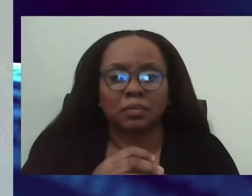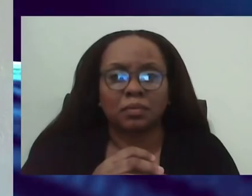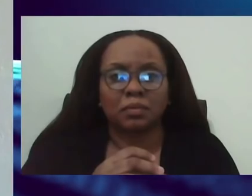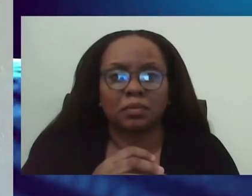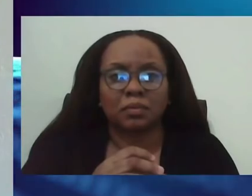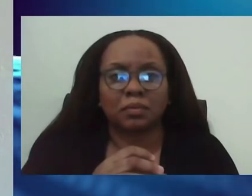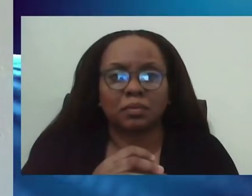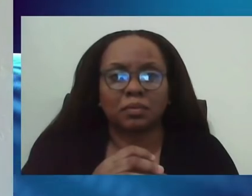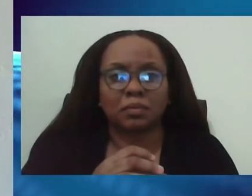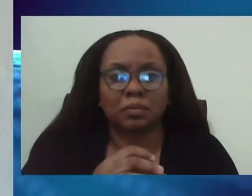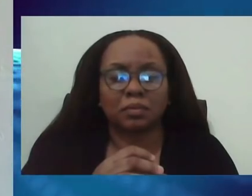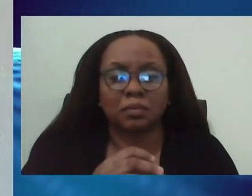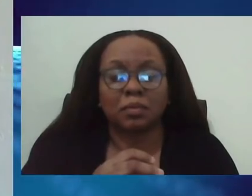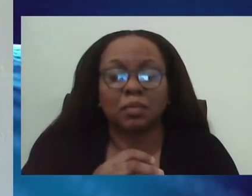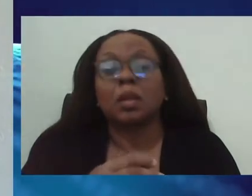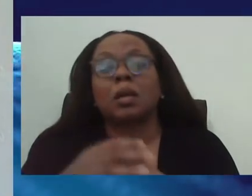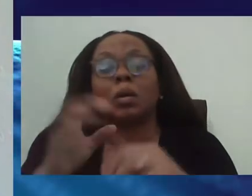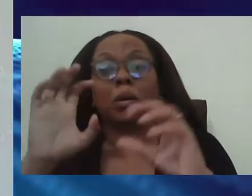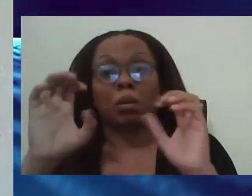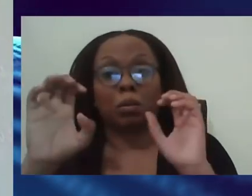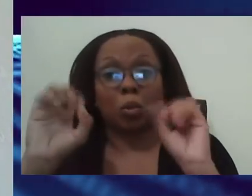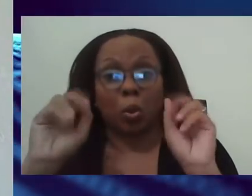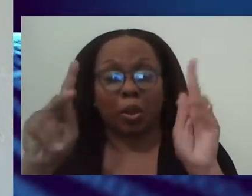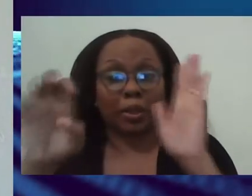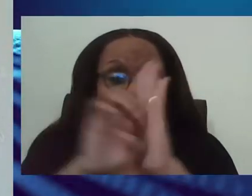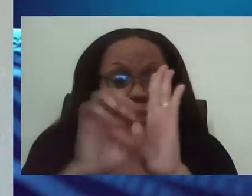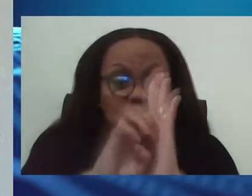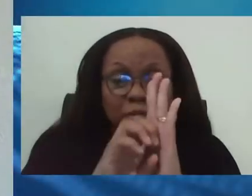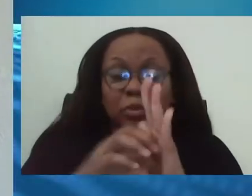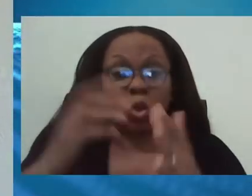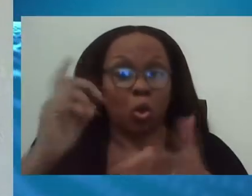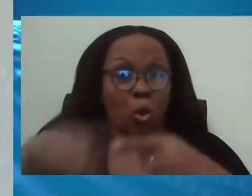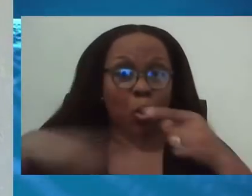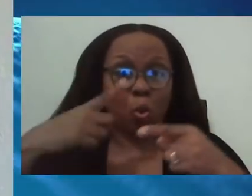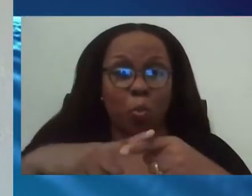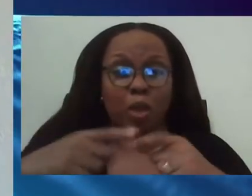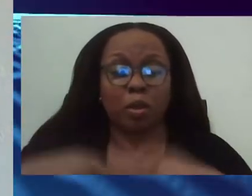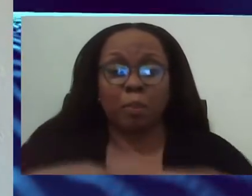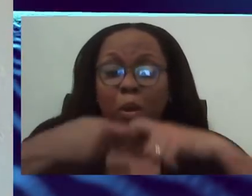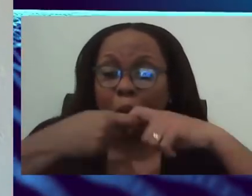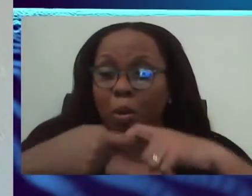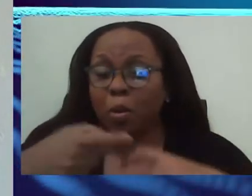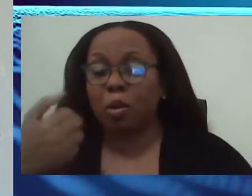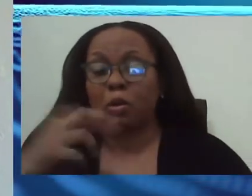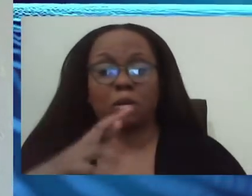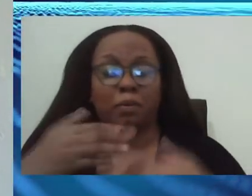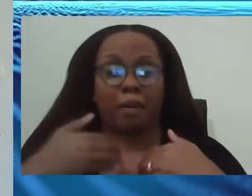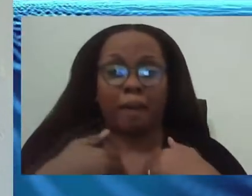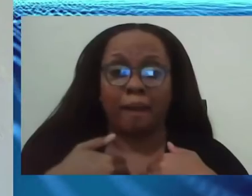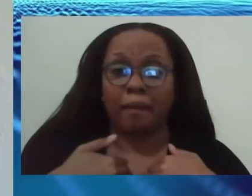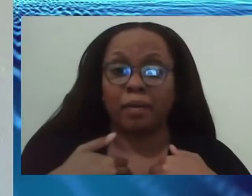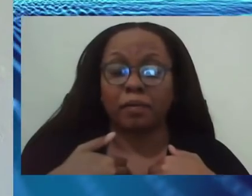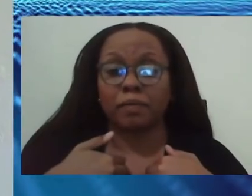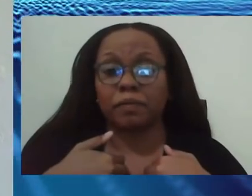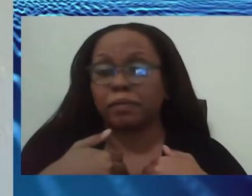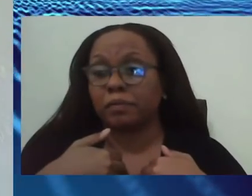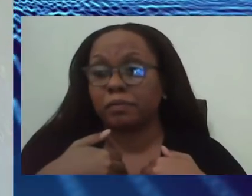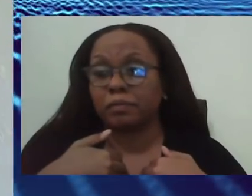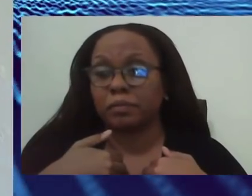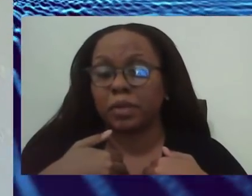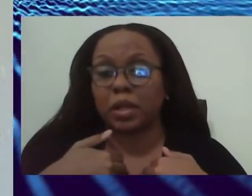stop moving, people follow the advice and so on. Then you see the curve come back quicker. But then in places where,